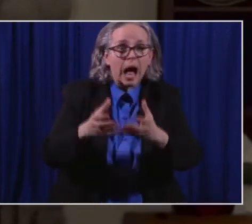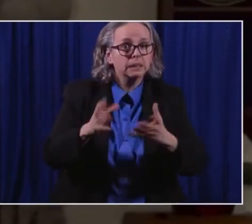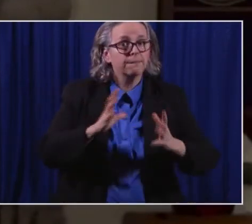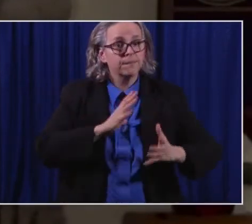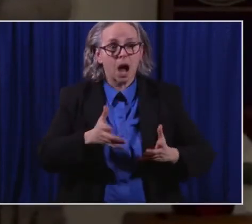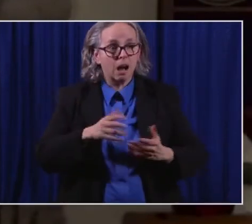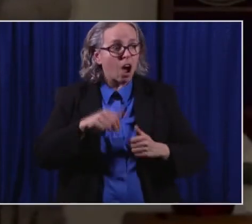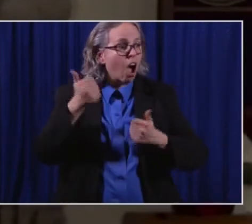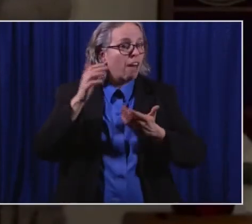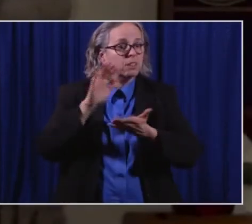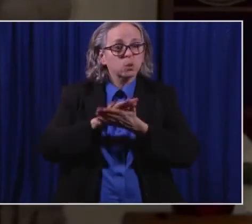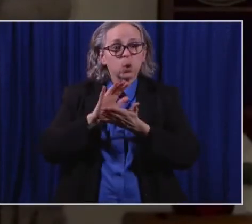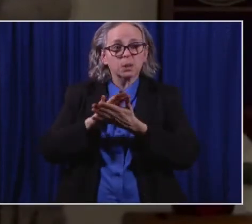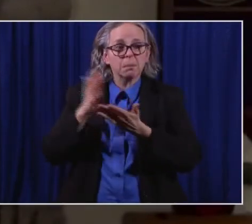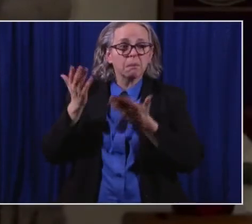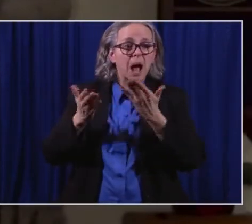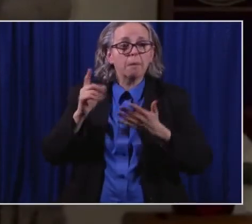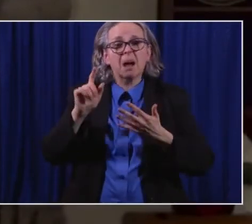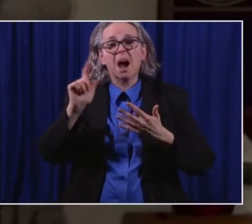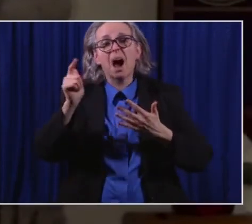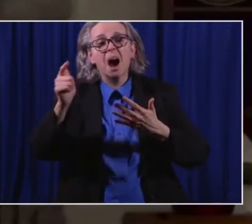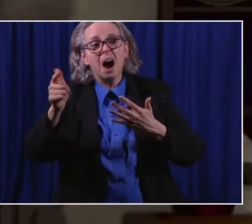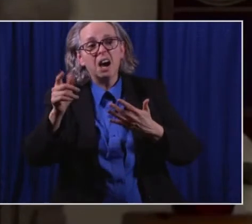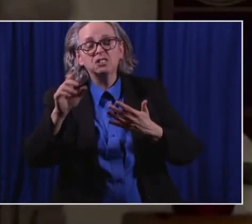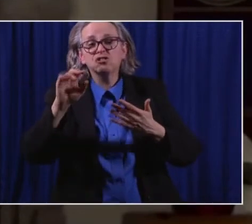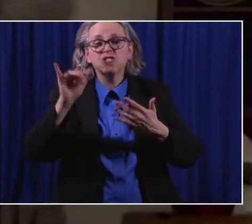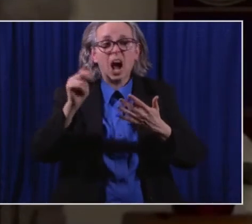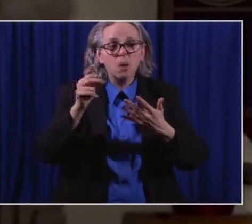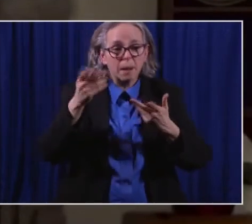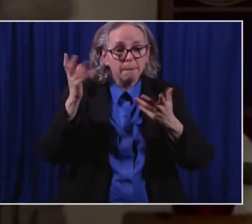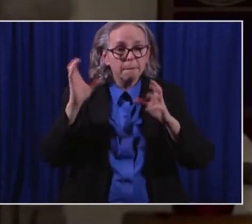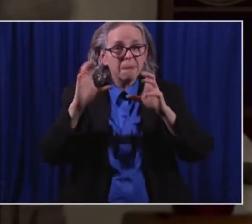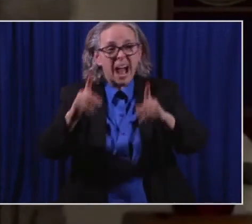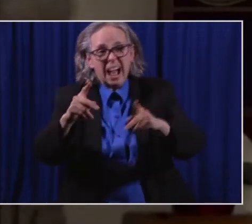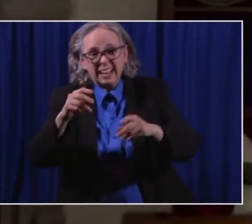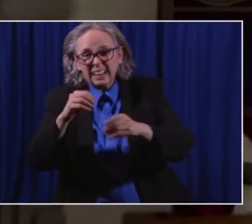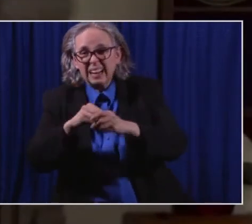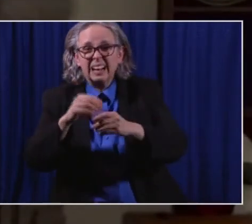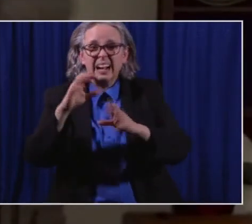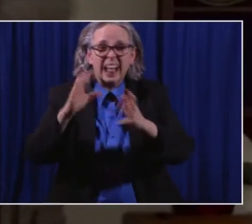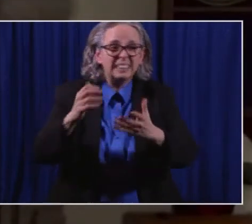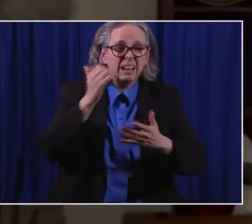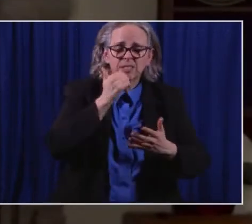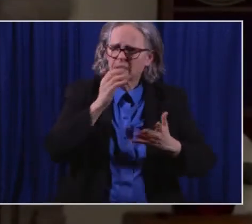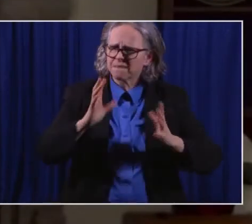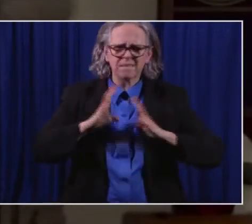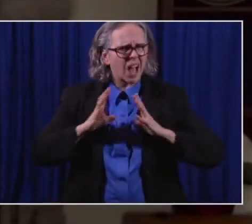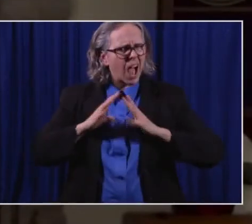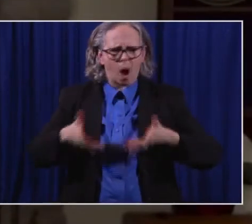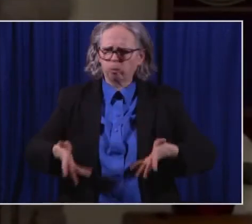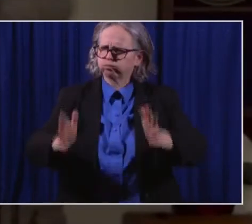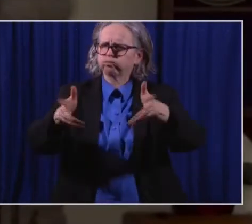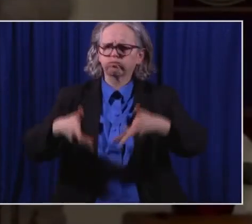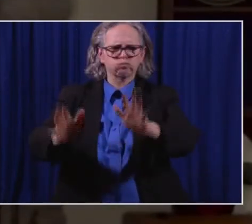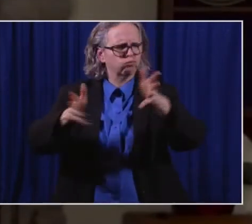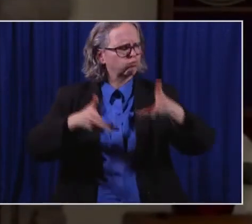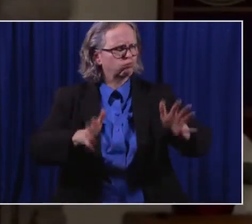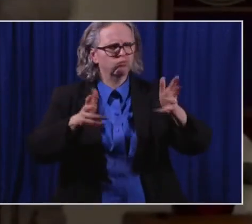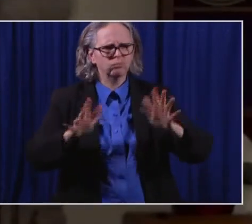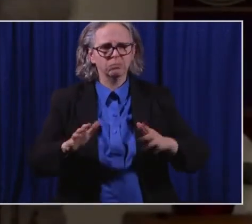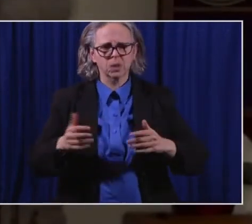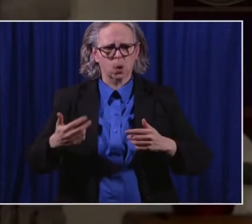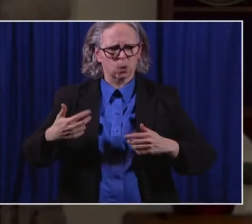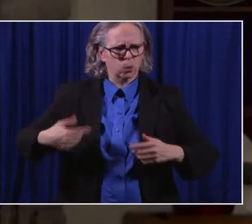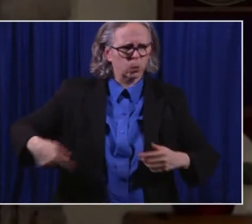So that doesn't interfere in anyone's decision. But it is, we believe it's important, I personally believe